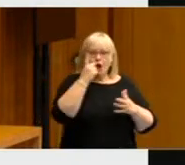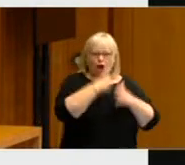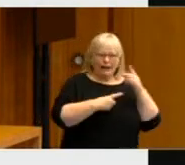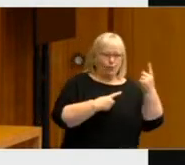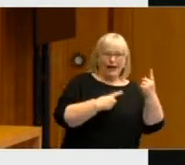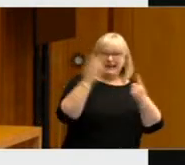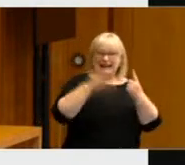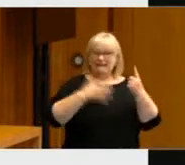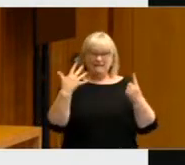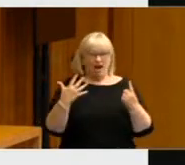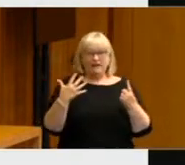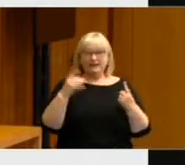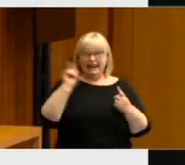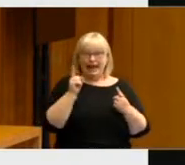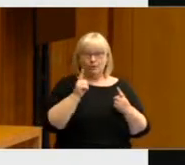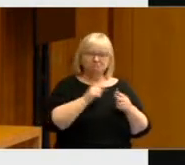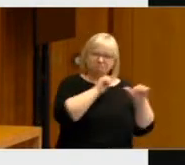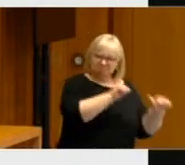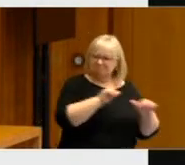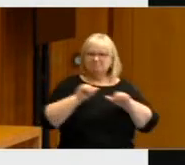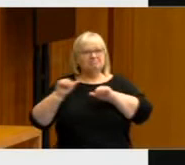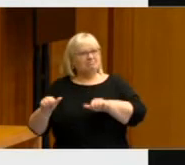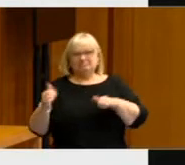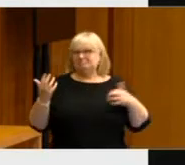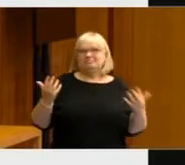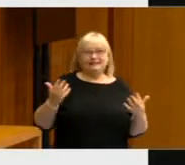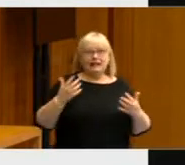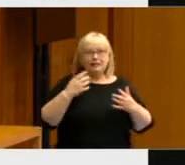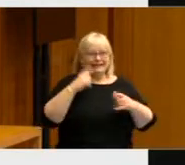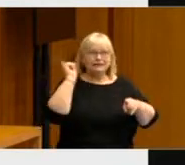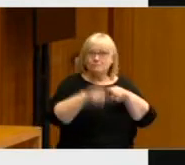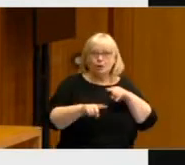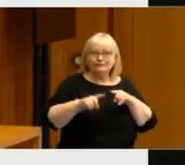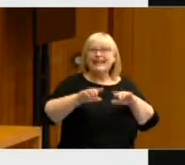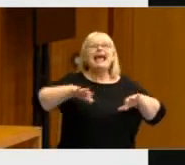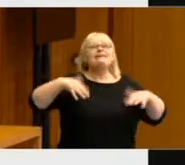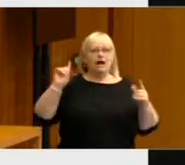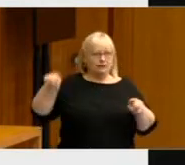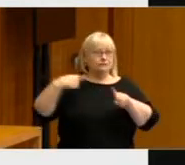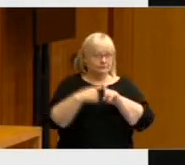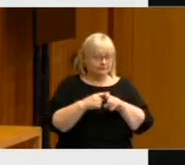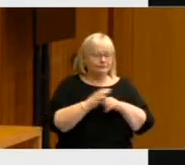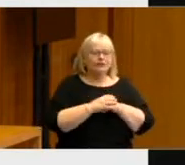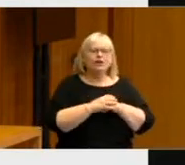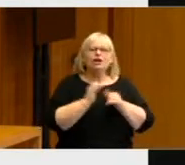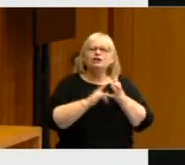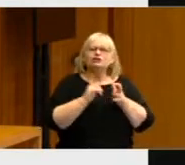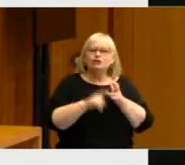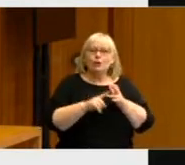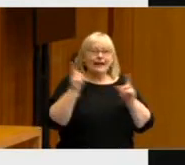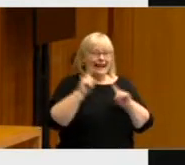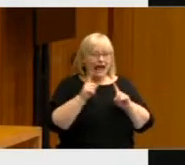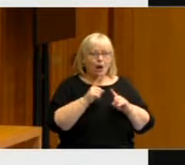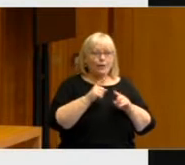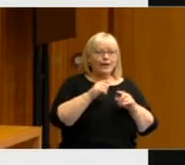voters, which is the highest at any point on record. So combined, these factors are leading to more